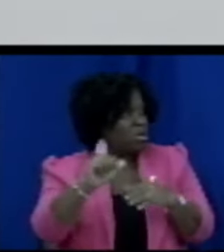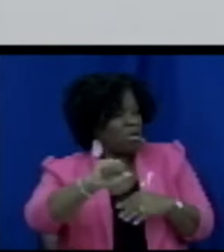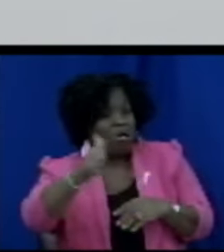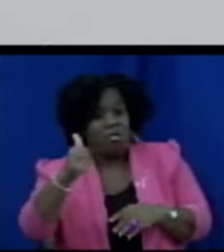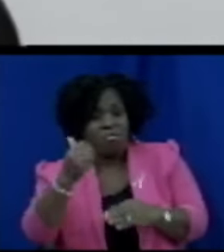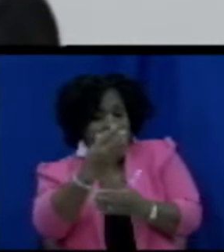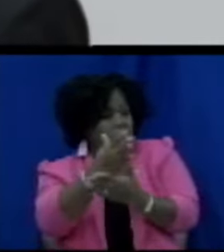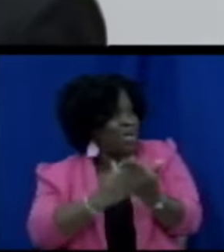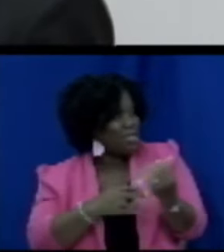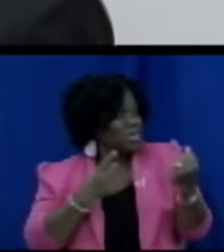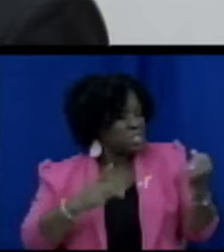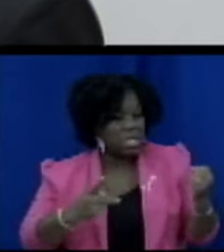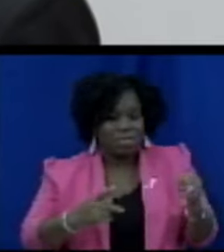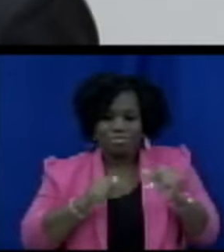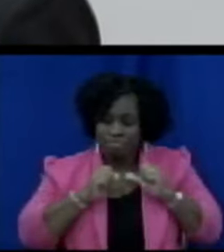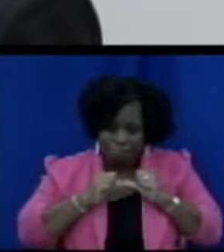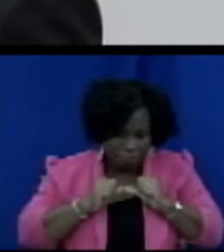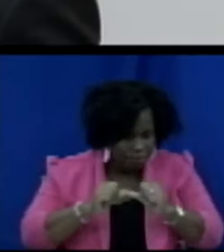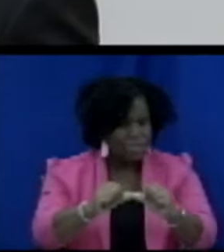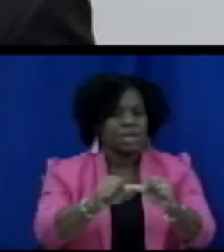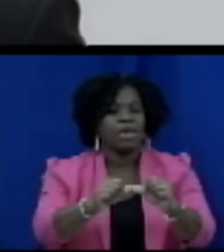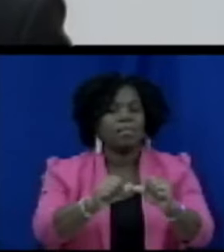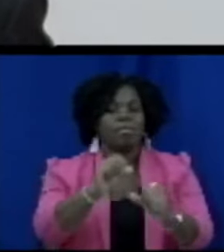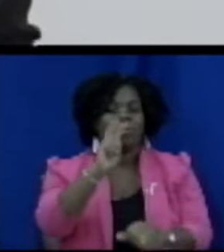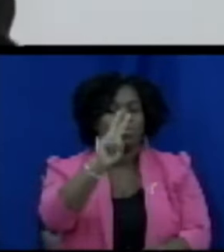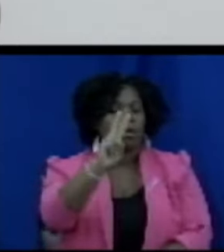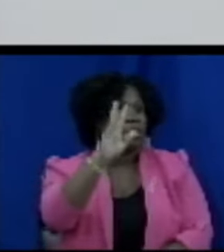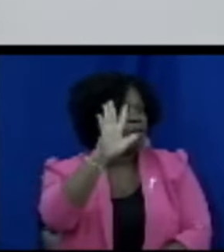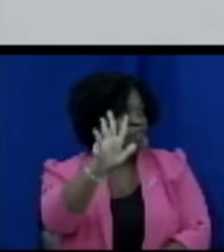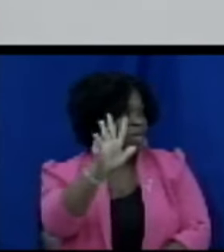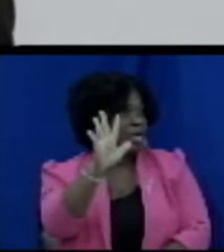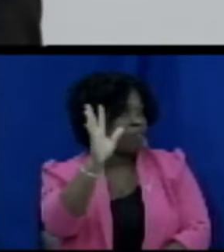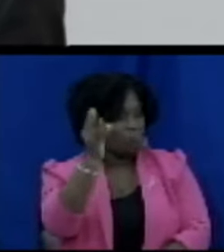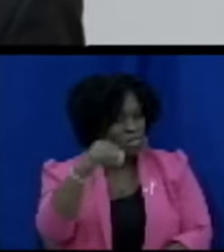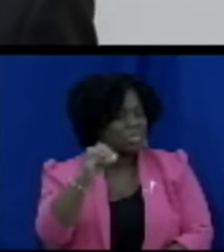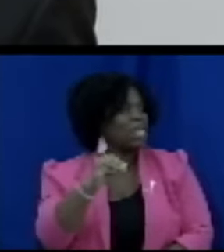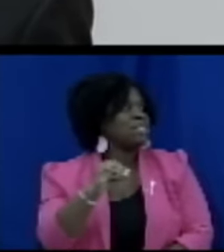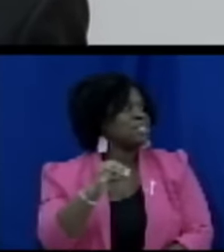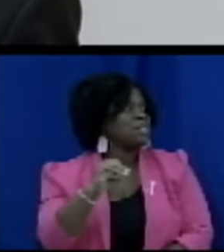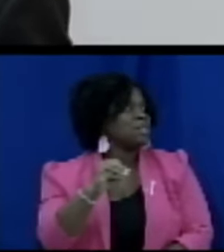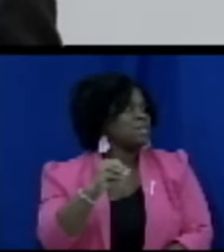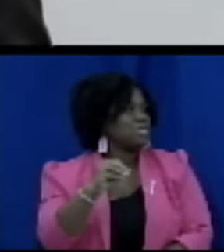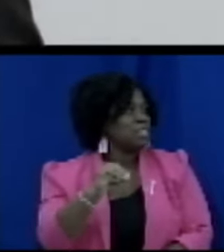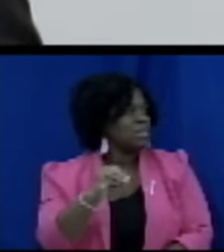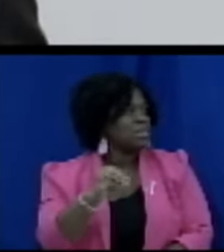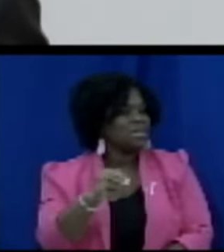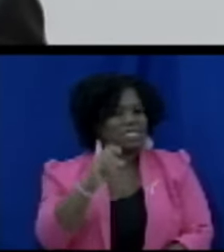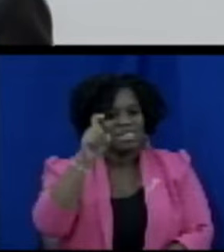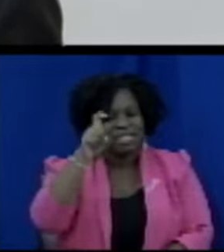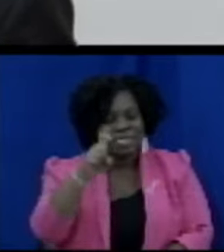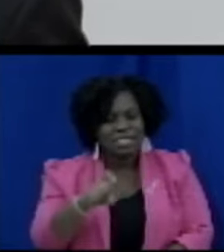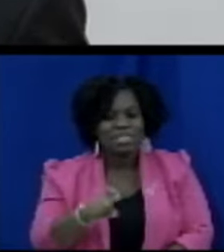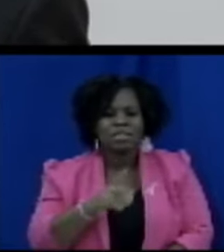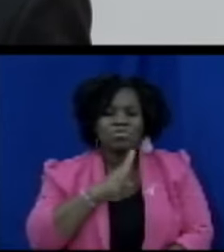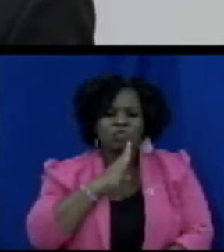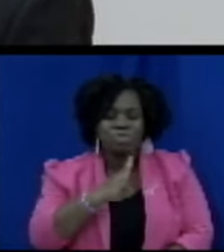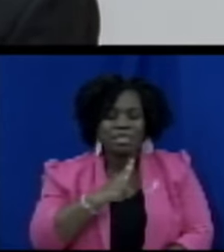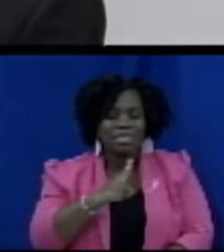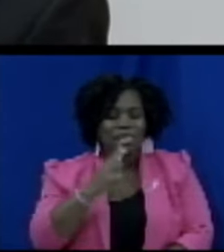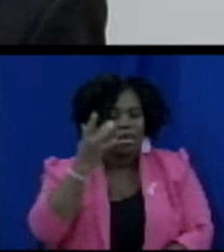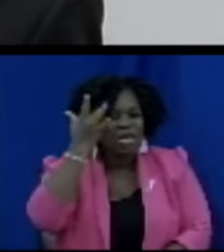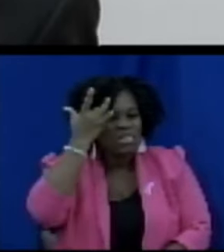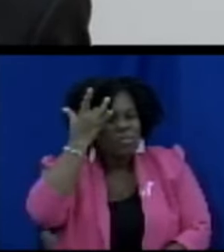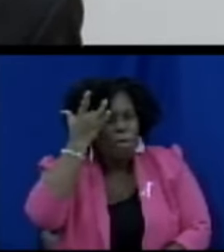still 25% you have to be smart now in shopping